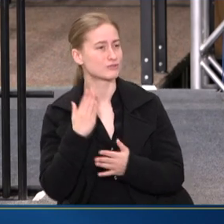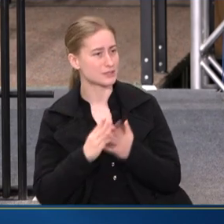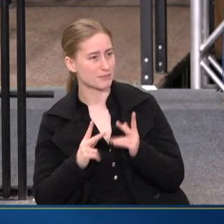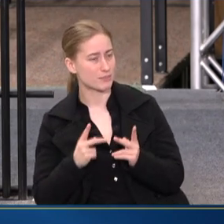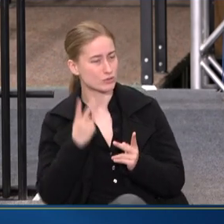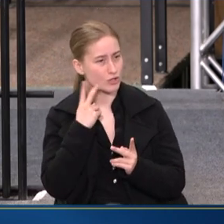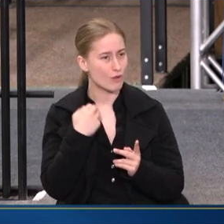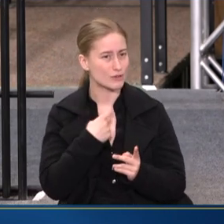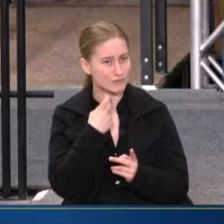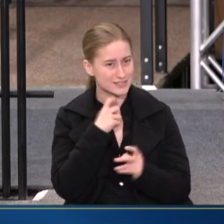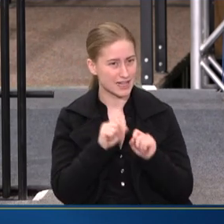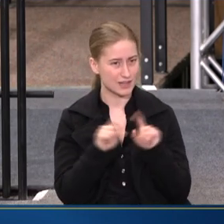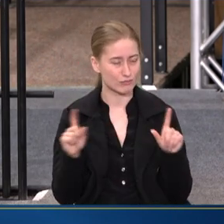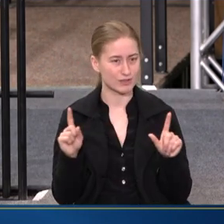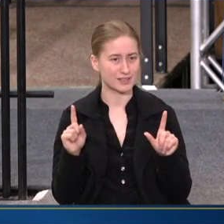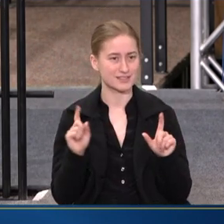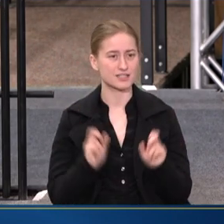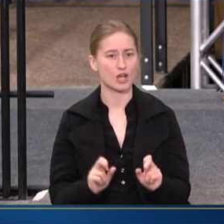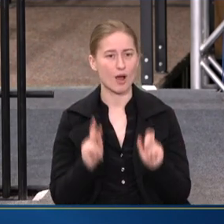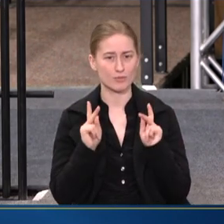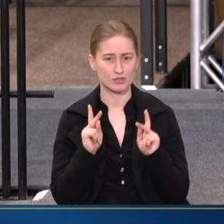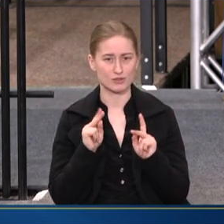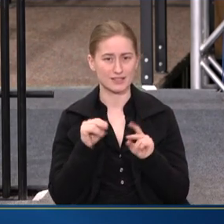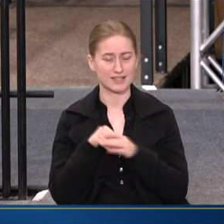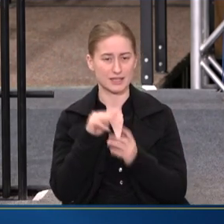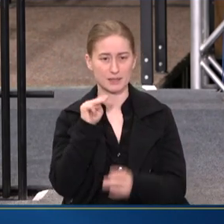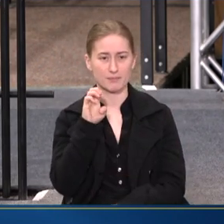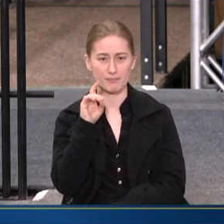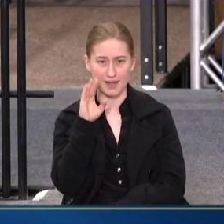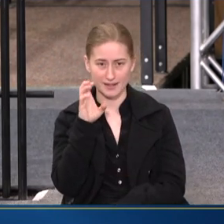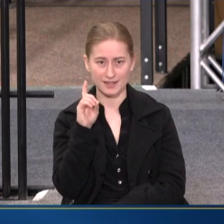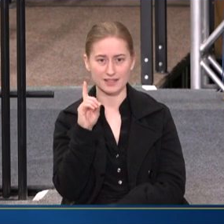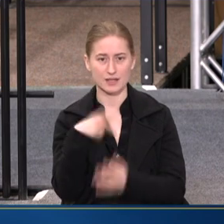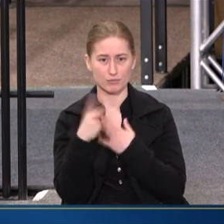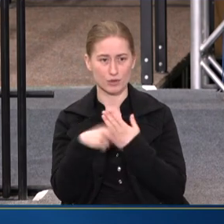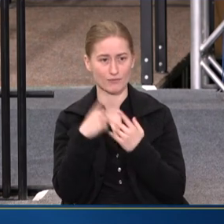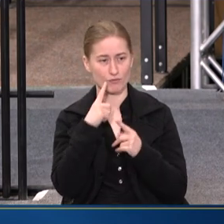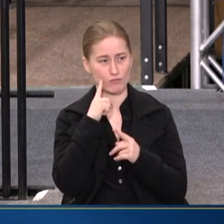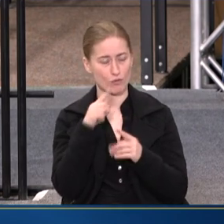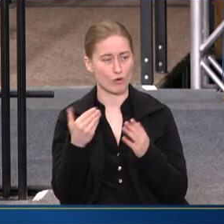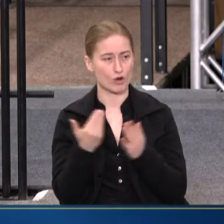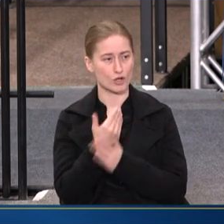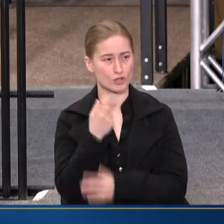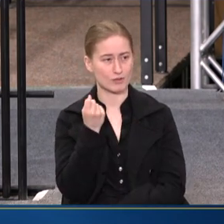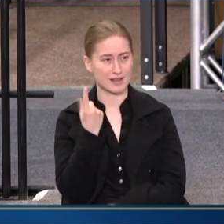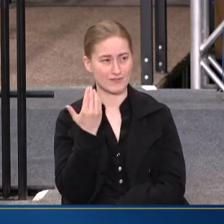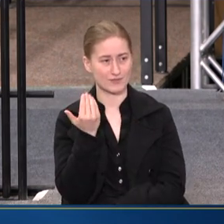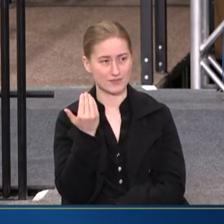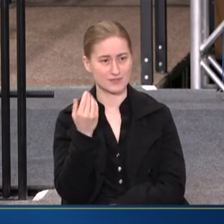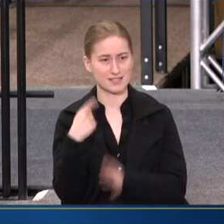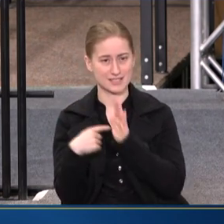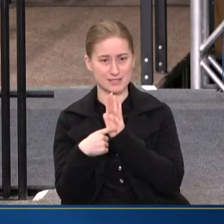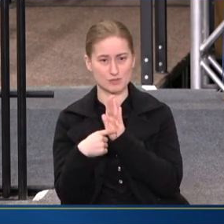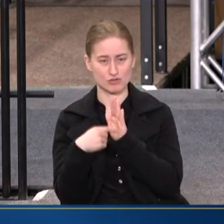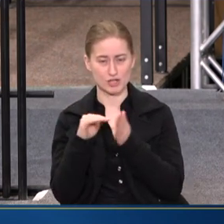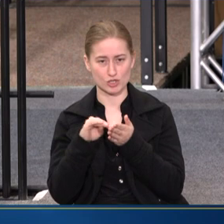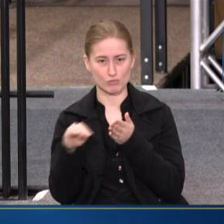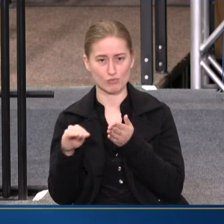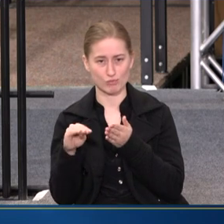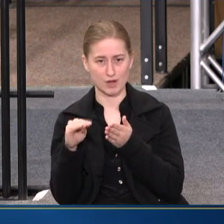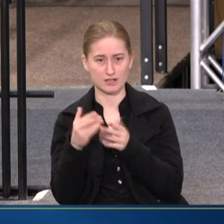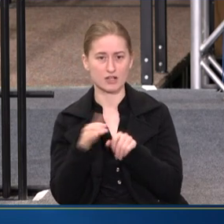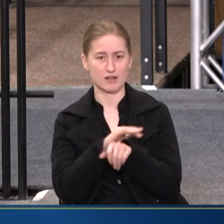saw we recently released an opportunity in our Medicaid program for a new 1115 demonstration waiver to cover folks in